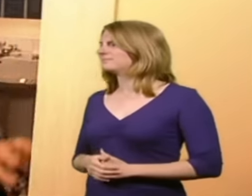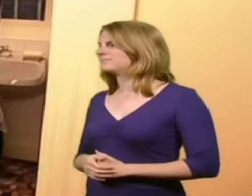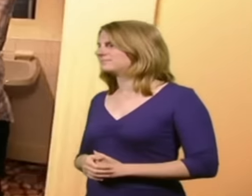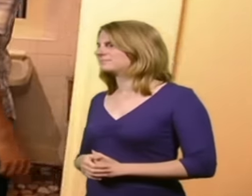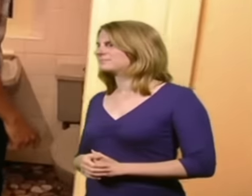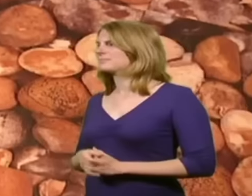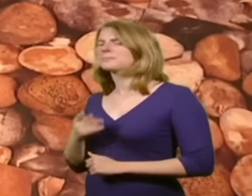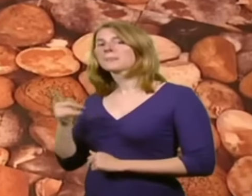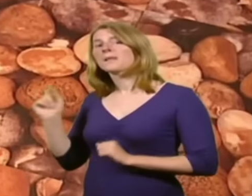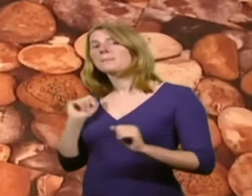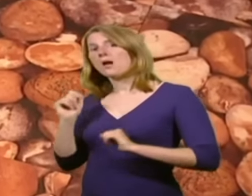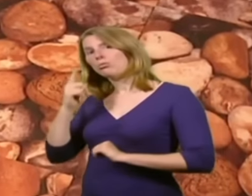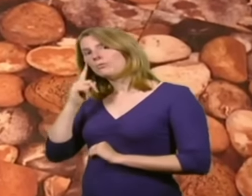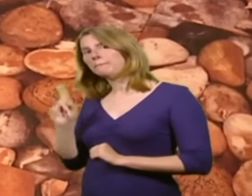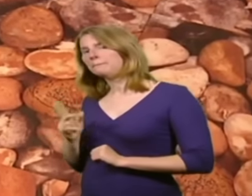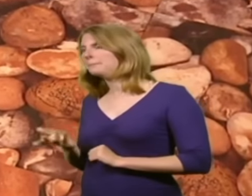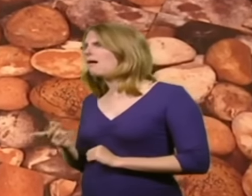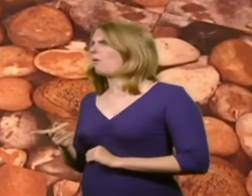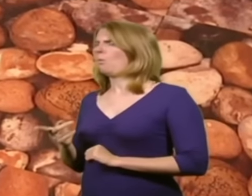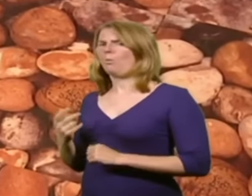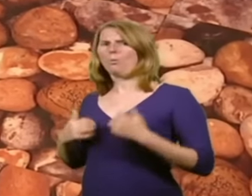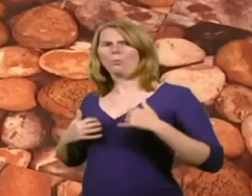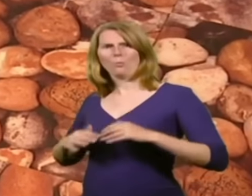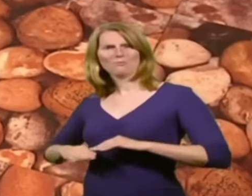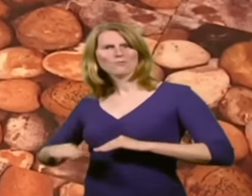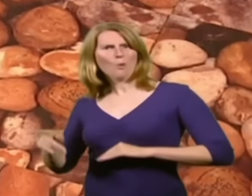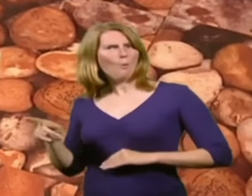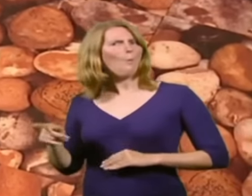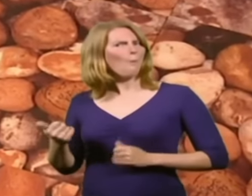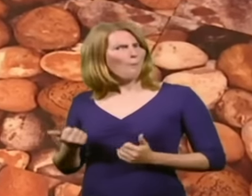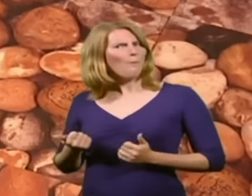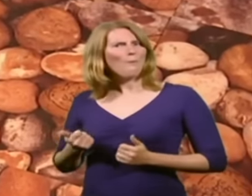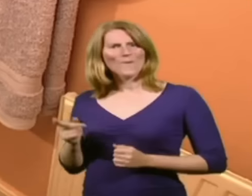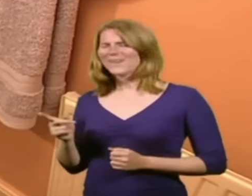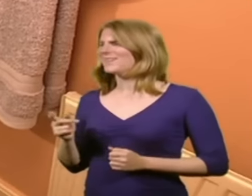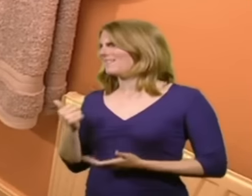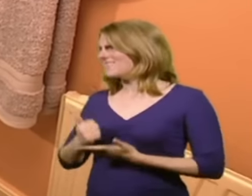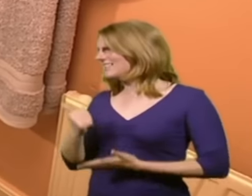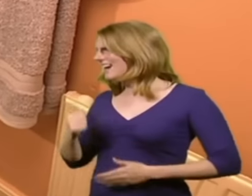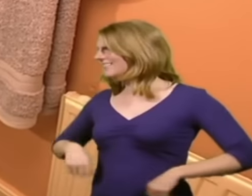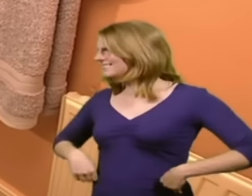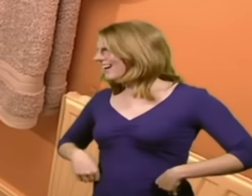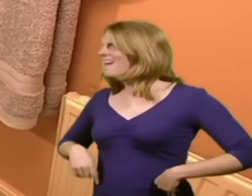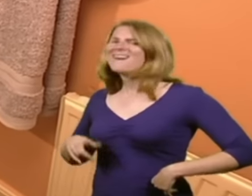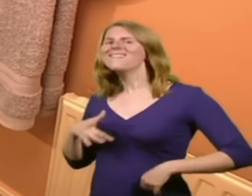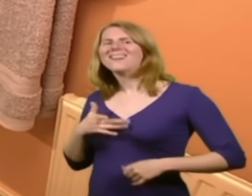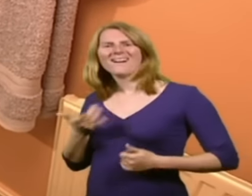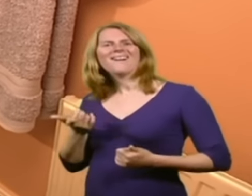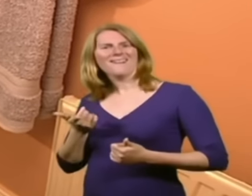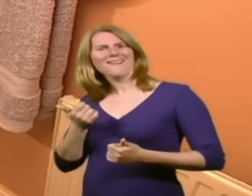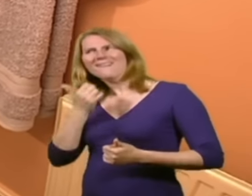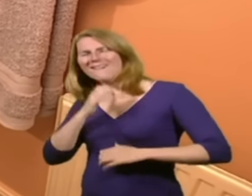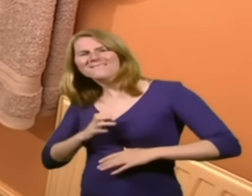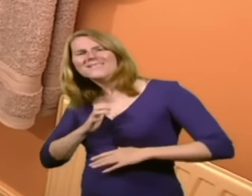Hey, interesting floor. I think that's fantastic. And also, it's, you know, it's very comfortable. It's a warm, warm tile. Yeah,